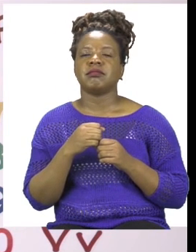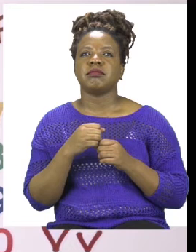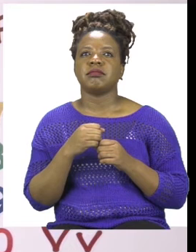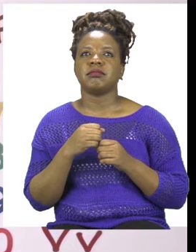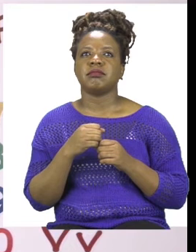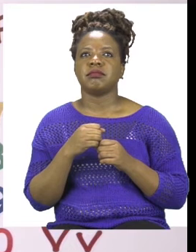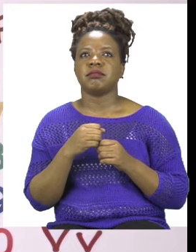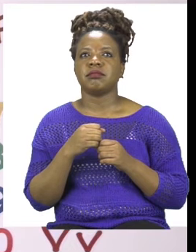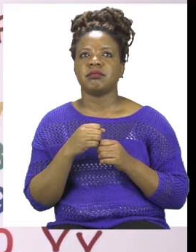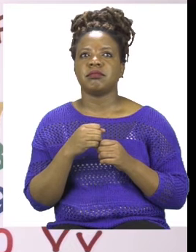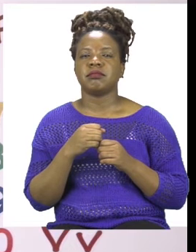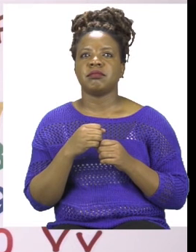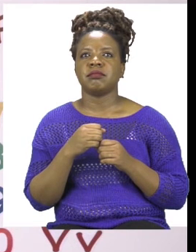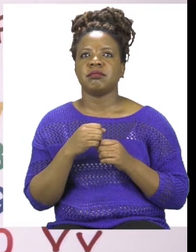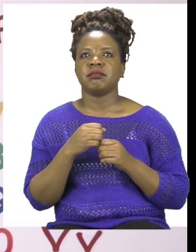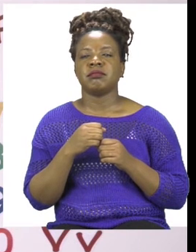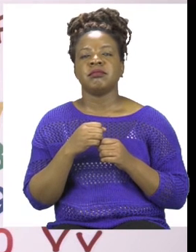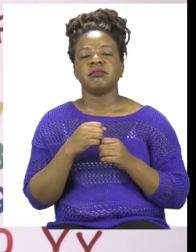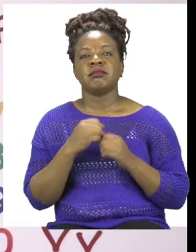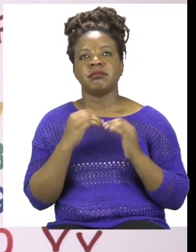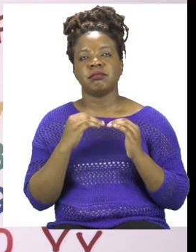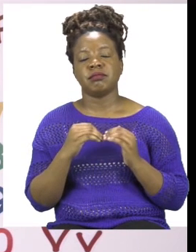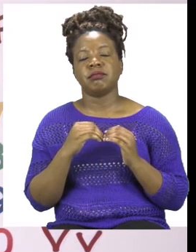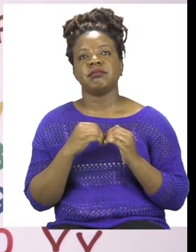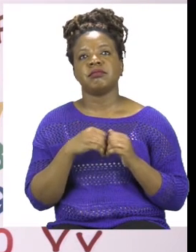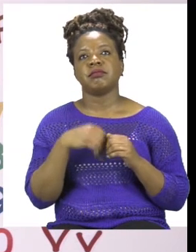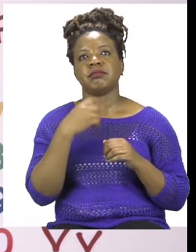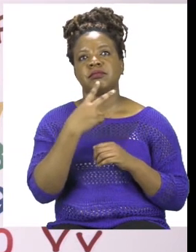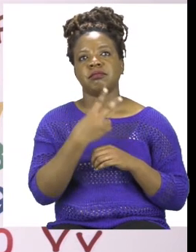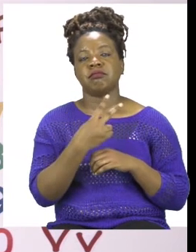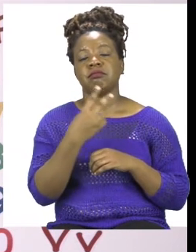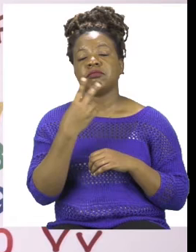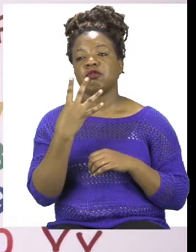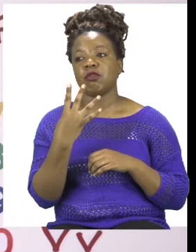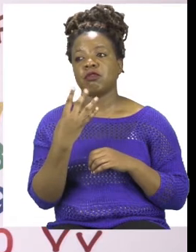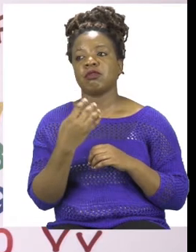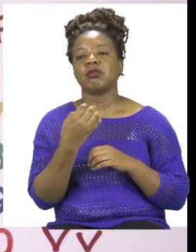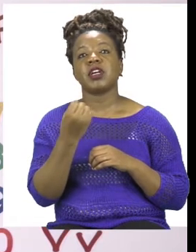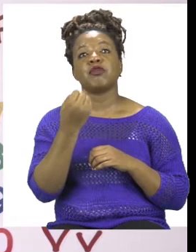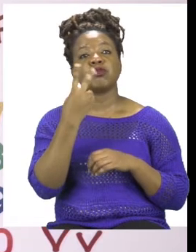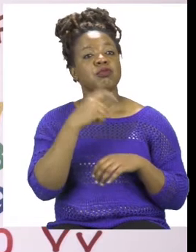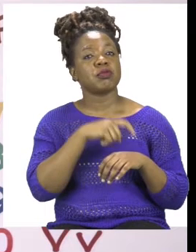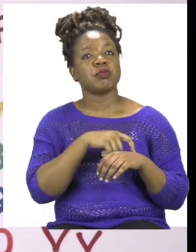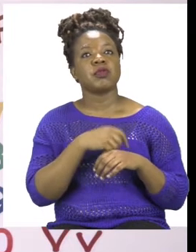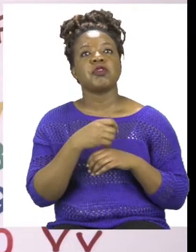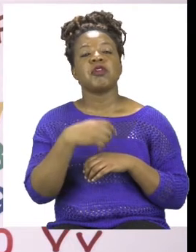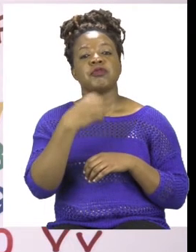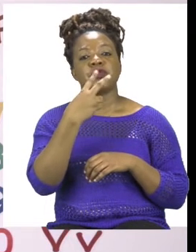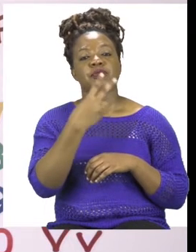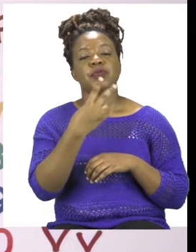Now that we are done with that one, let's try another one. This time we're doing 24. So we are going to double